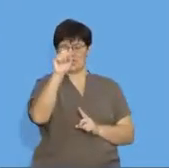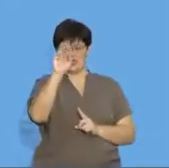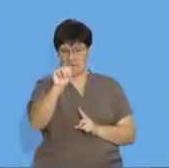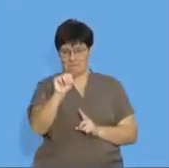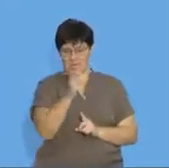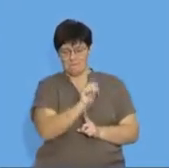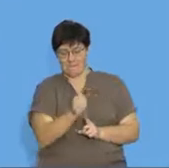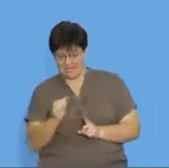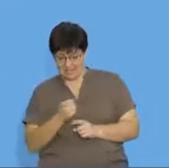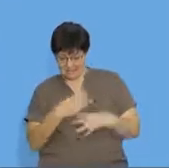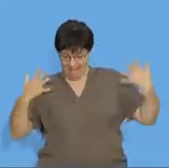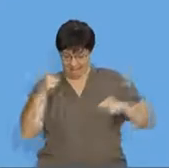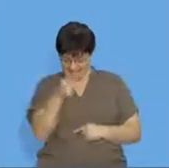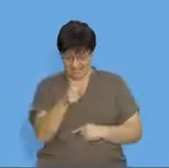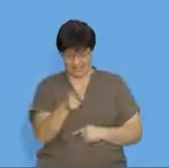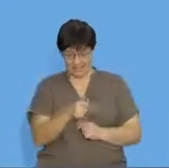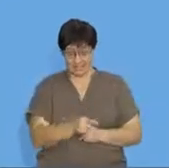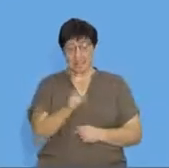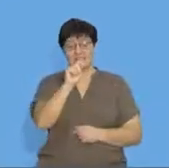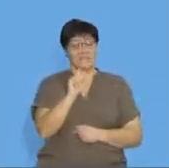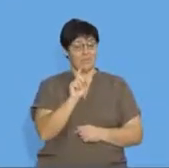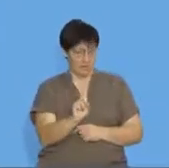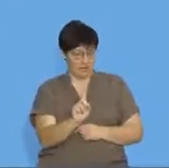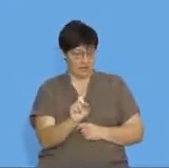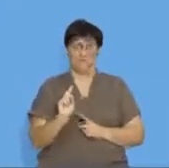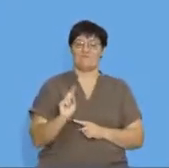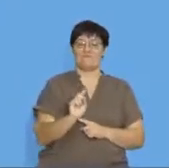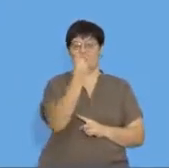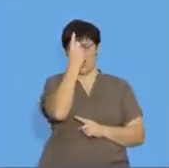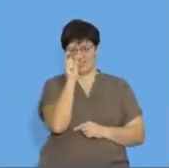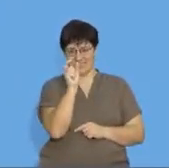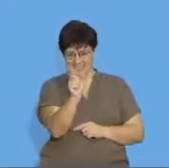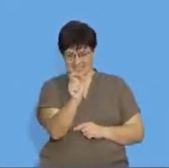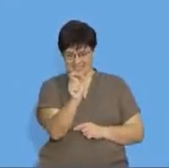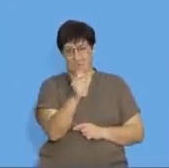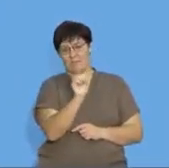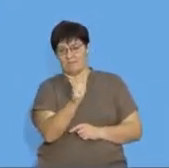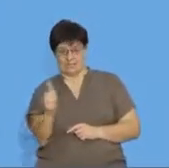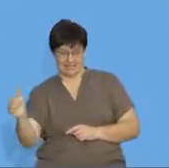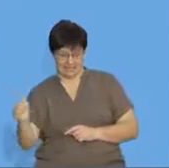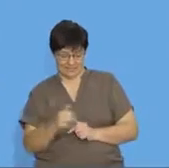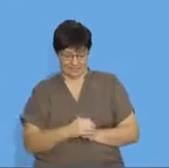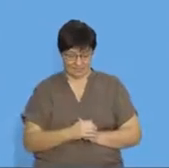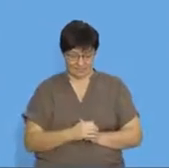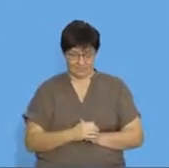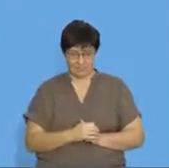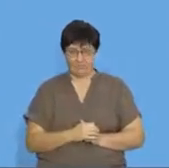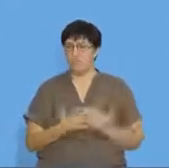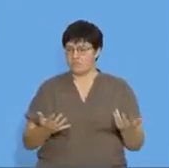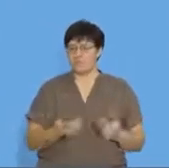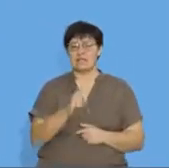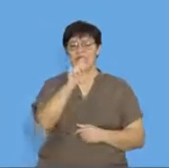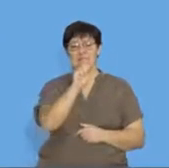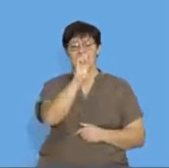of the pattern. So, T1 is the first term of the pattern. And if I say